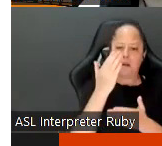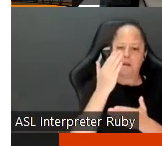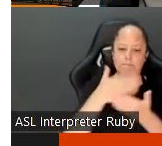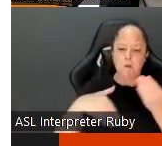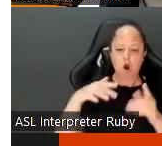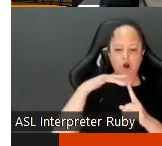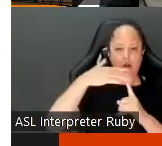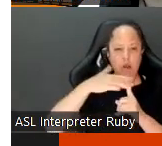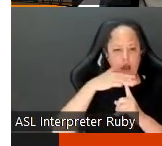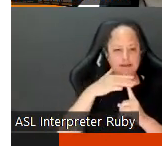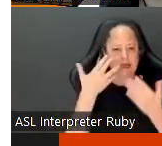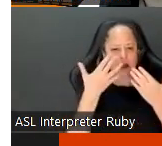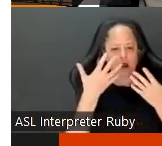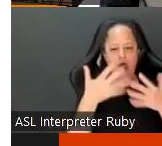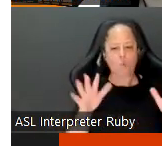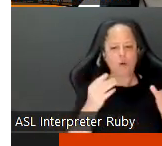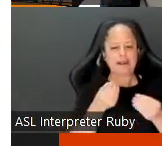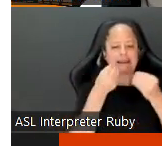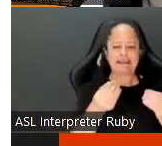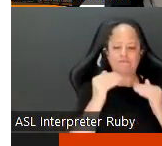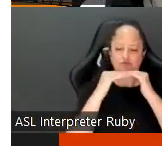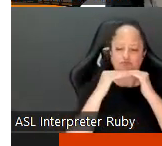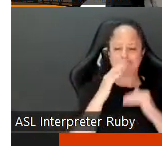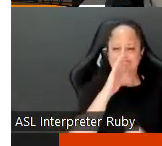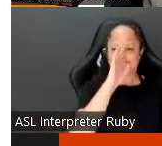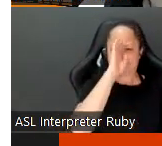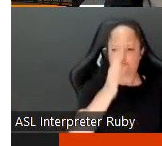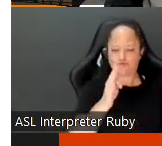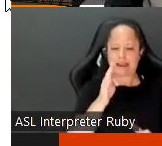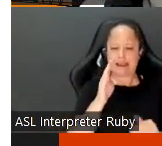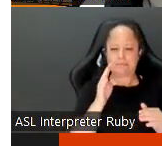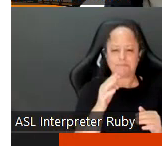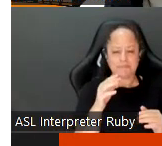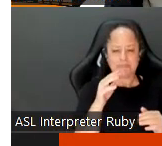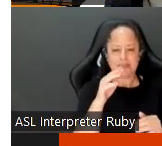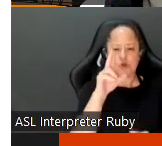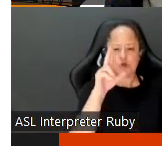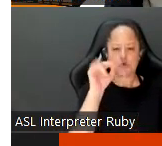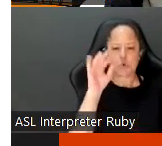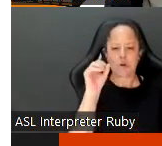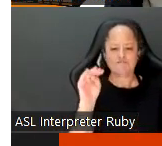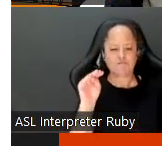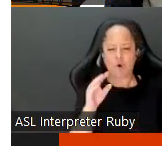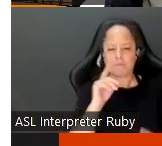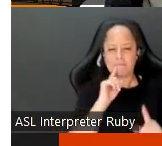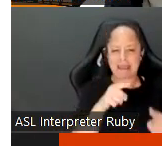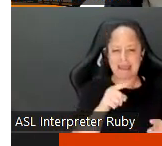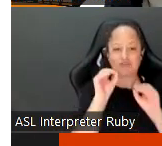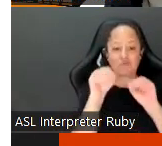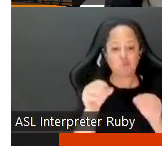um i don't want to just give a uniform answer so i'll just need more context and if you type it into the chat we could probably better um